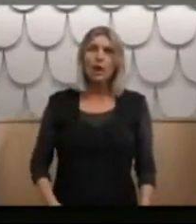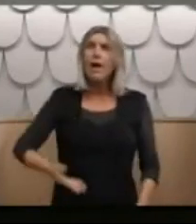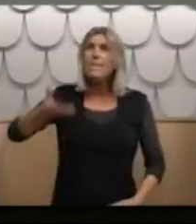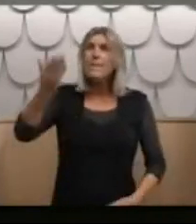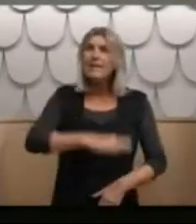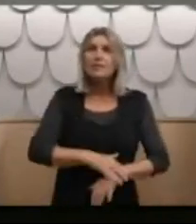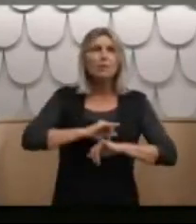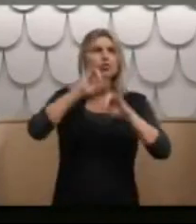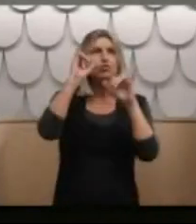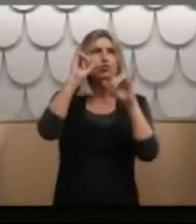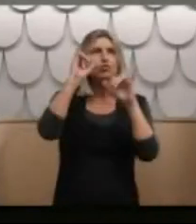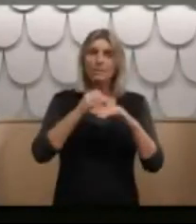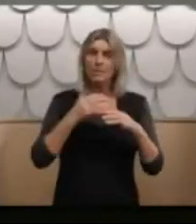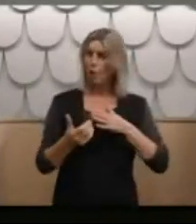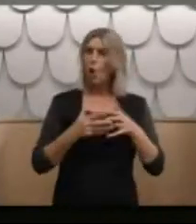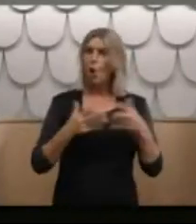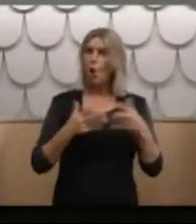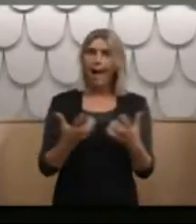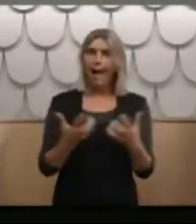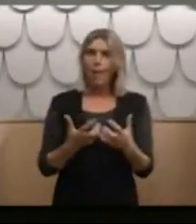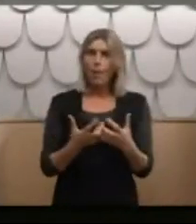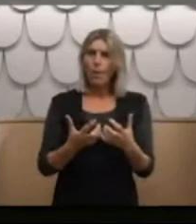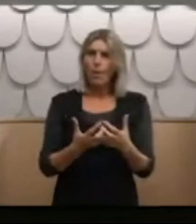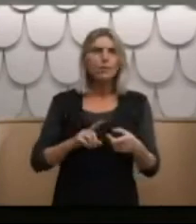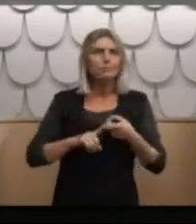the I was coping with my trauma at the time – all the time.